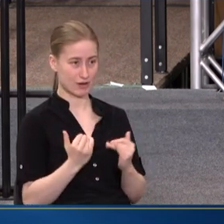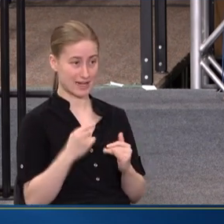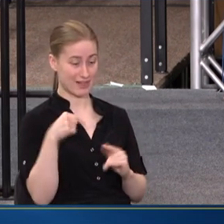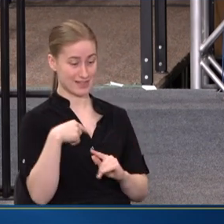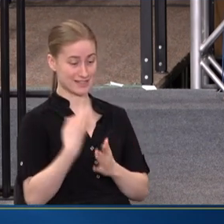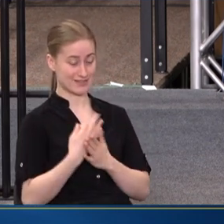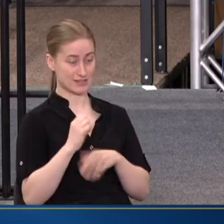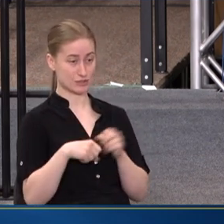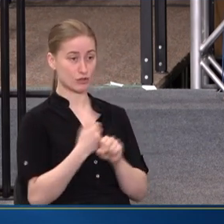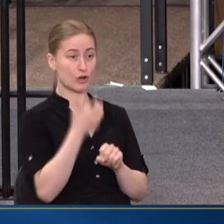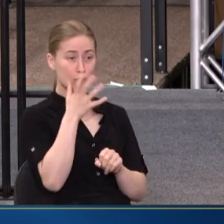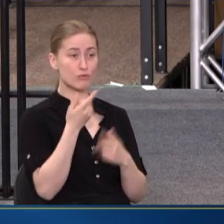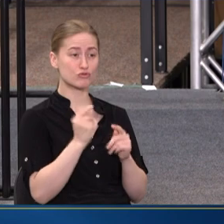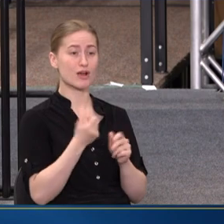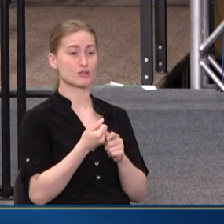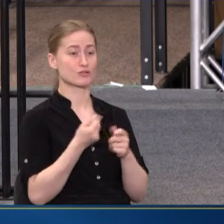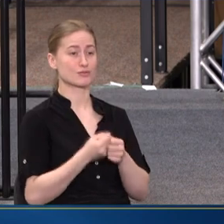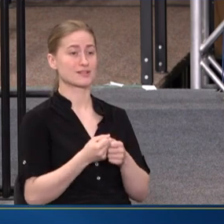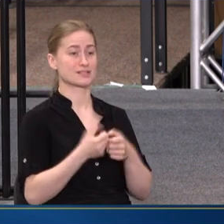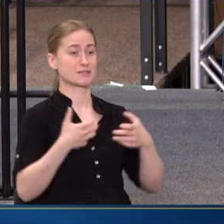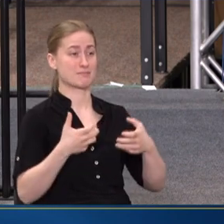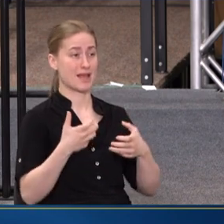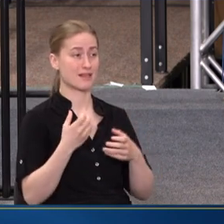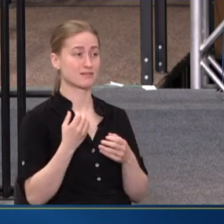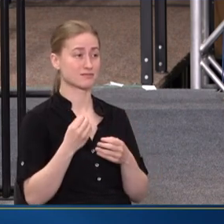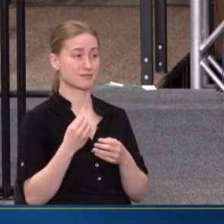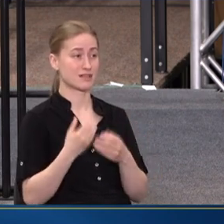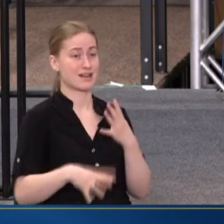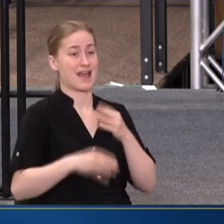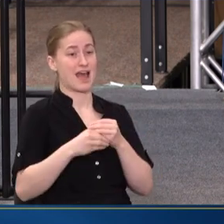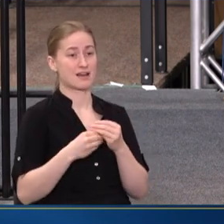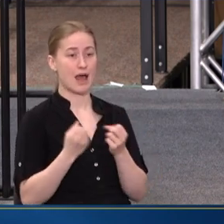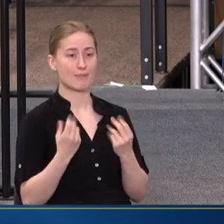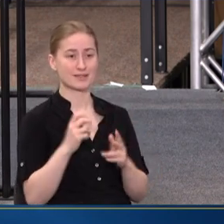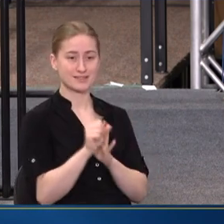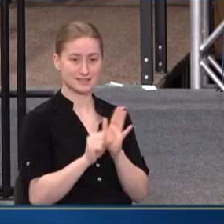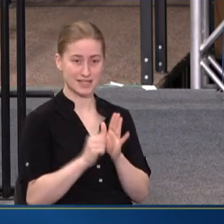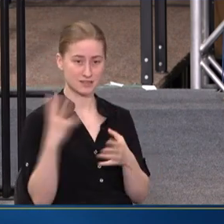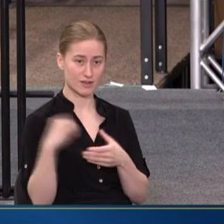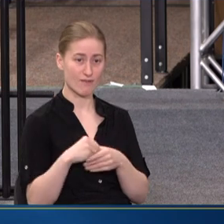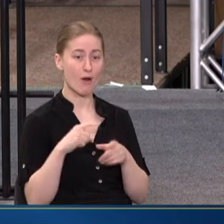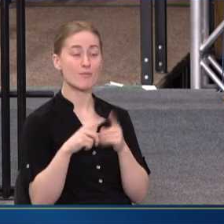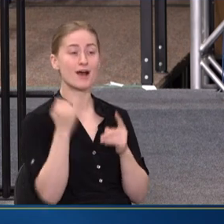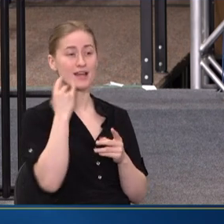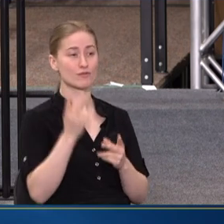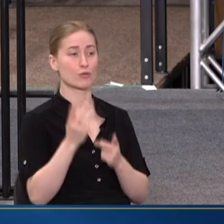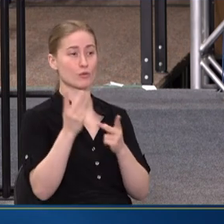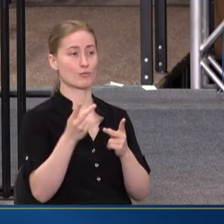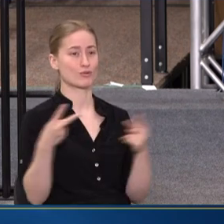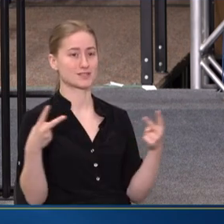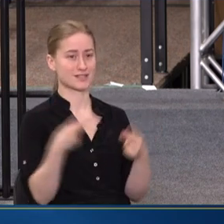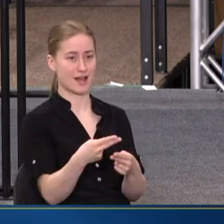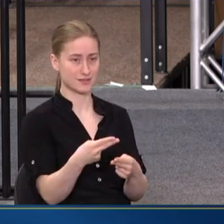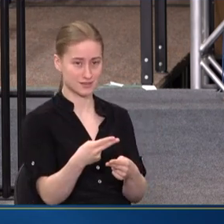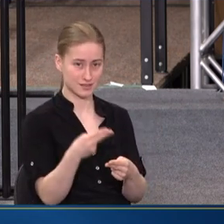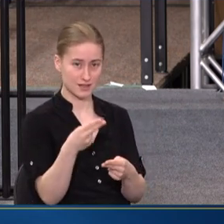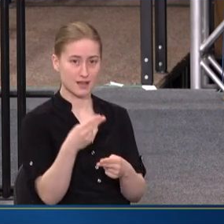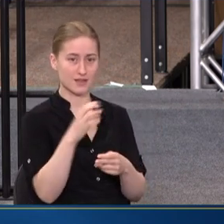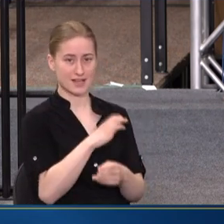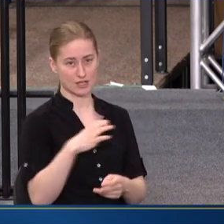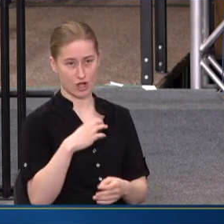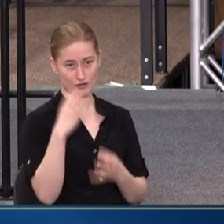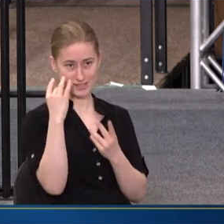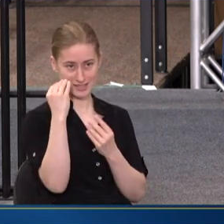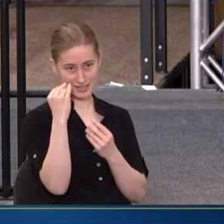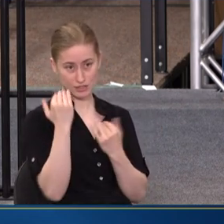FISCAL YEAR WE'LL EXPAND THE NUMBER OF STATES WE'RE IN, BUT IF THE PROPOSED CUTS THAT CONGRESS IS